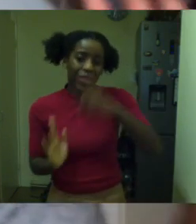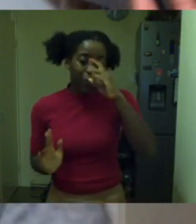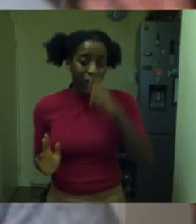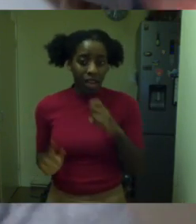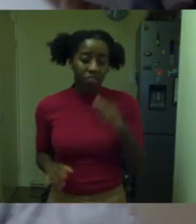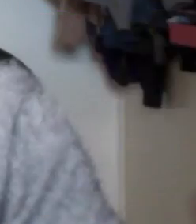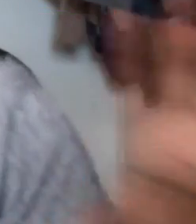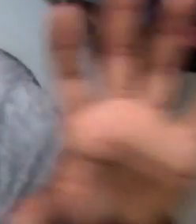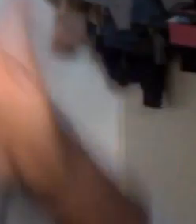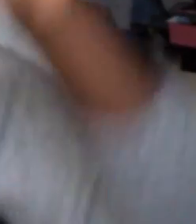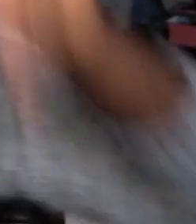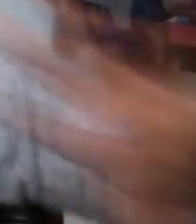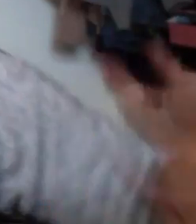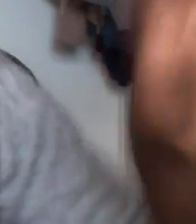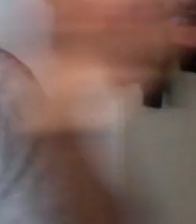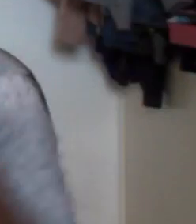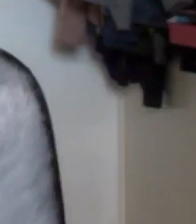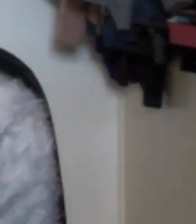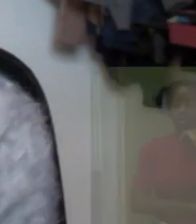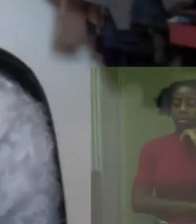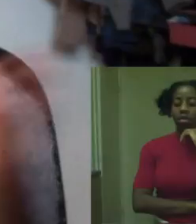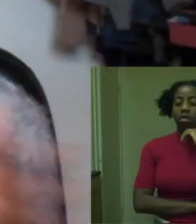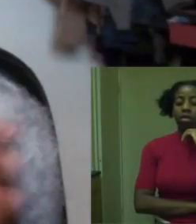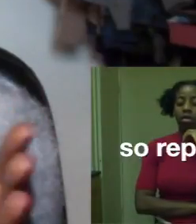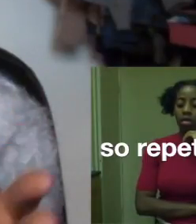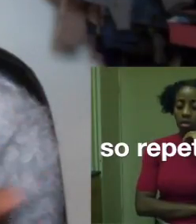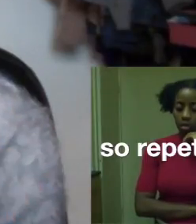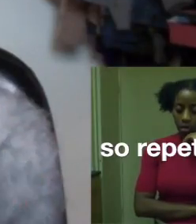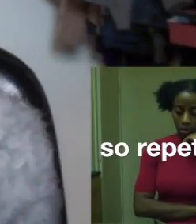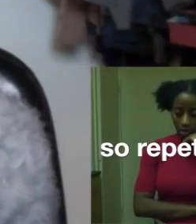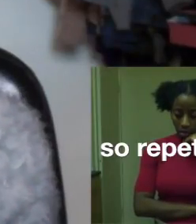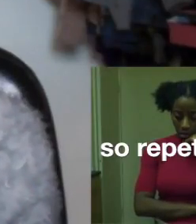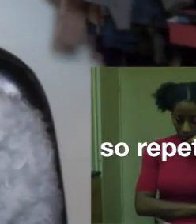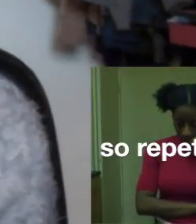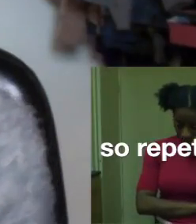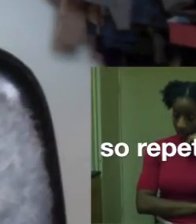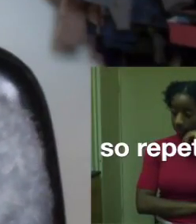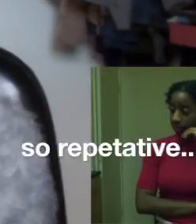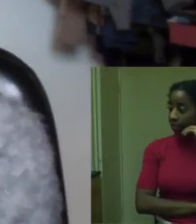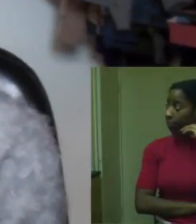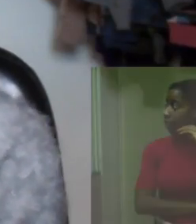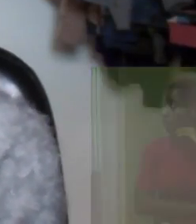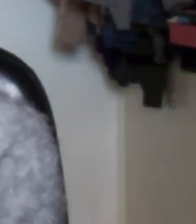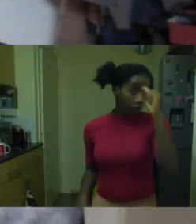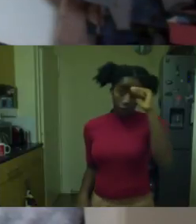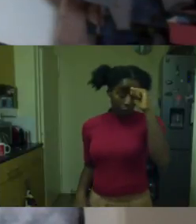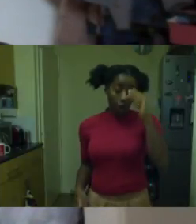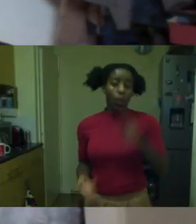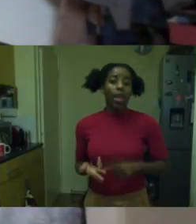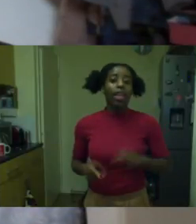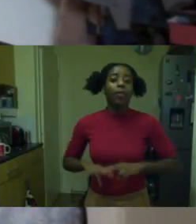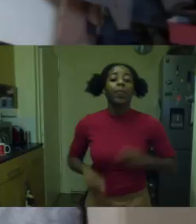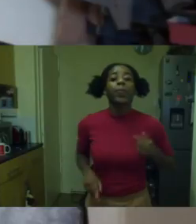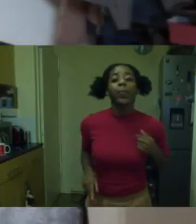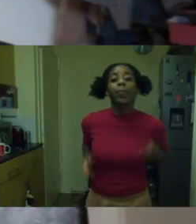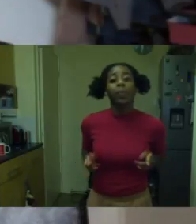They do have like other playwrights scattered around within other plays but it's really hard to find. So what I've started doing is, I don't know if